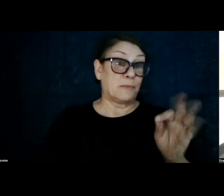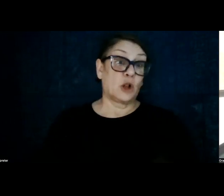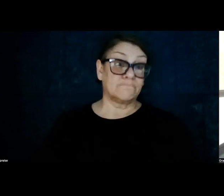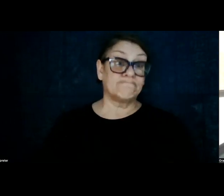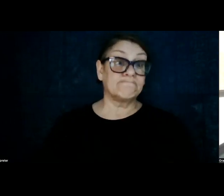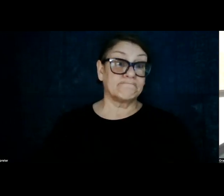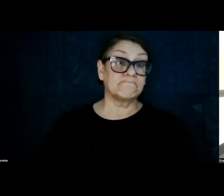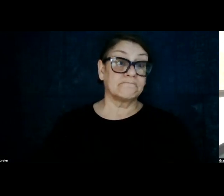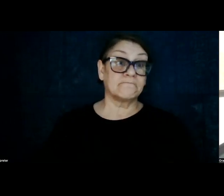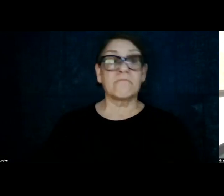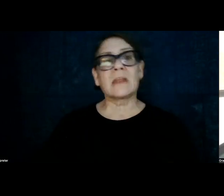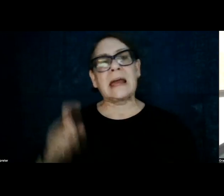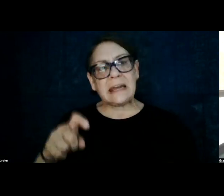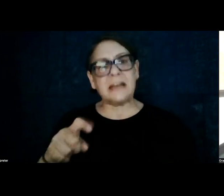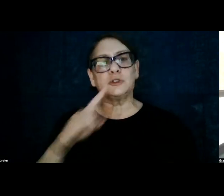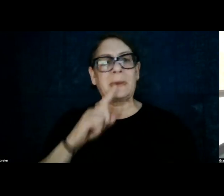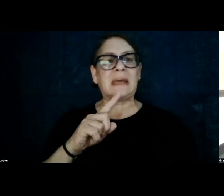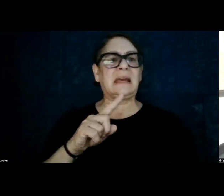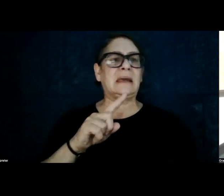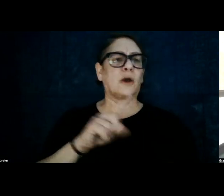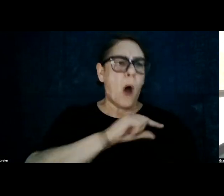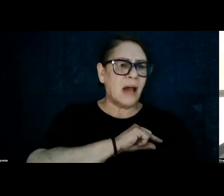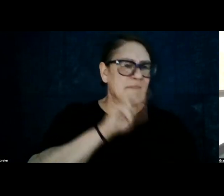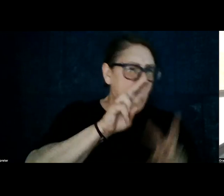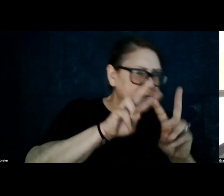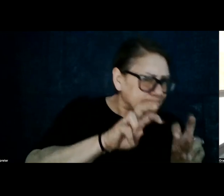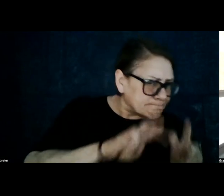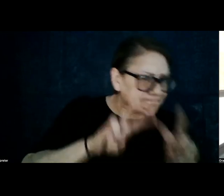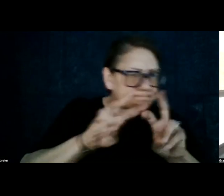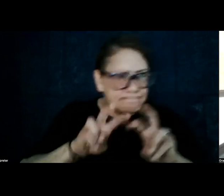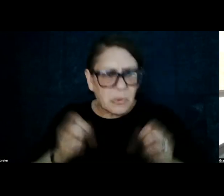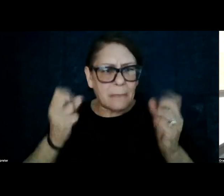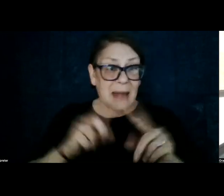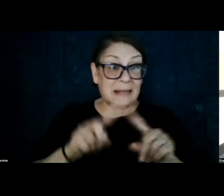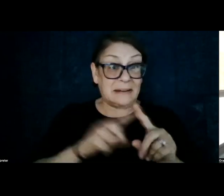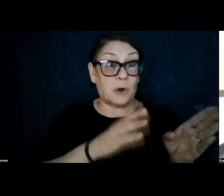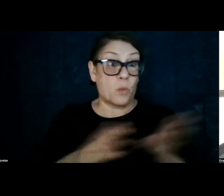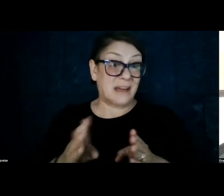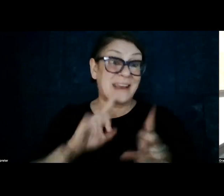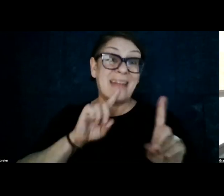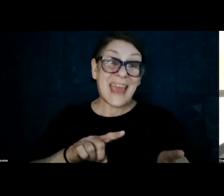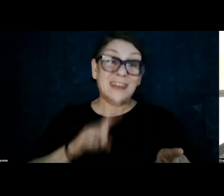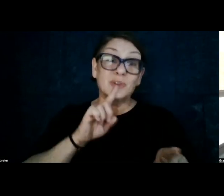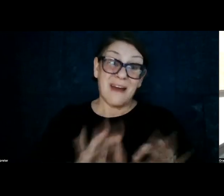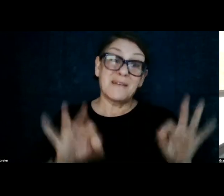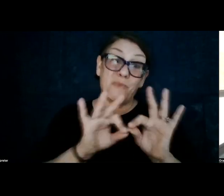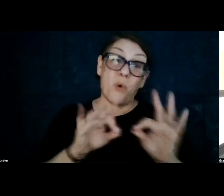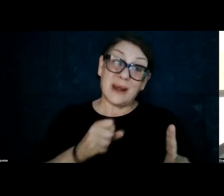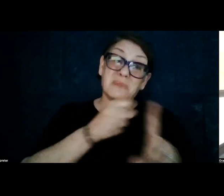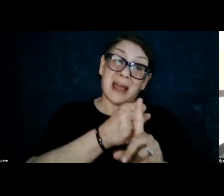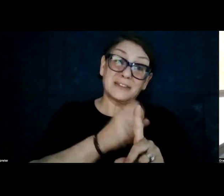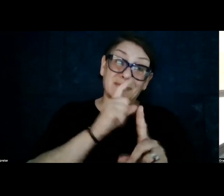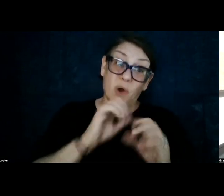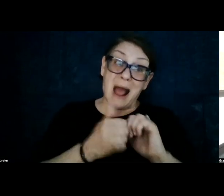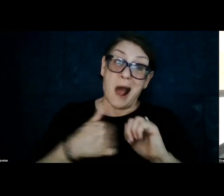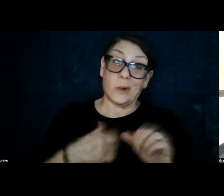It needs to be qualified in many different ways. And it has the answers have very important implications for how we